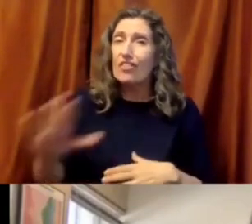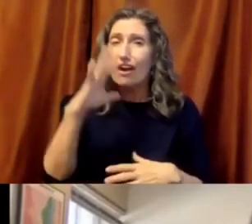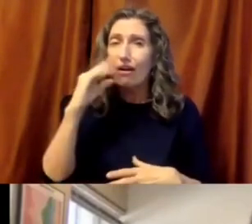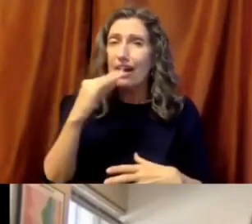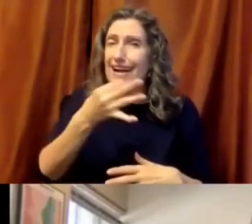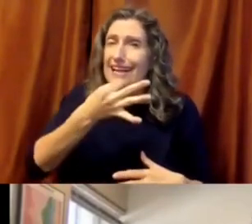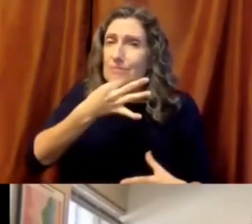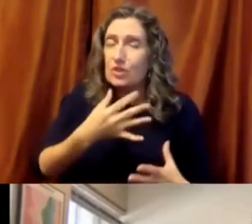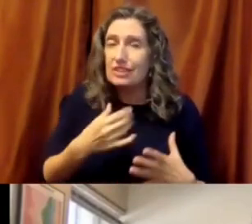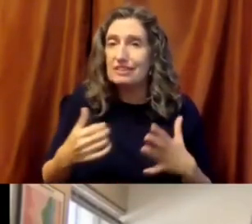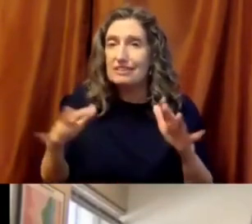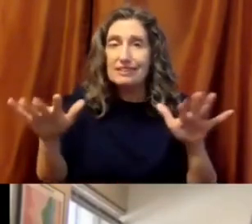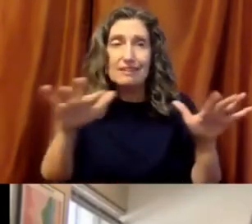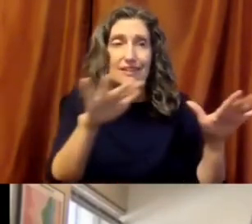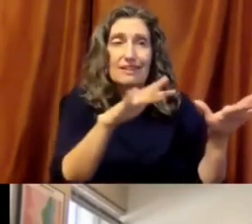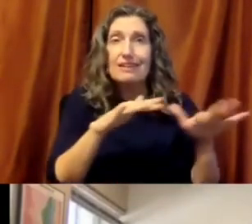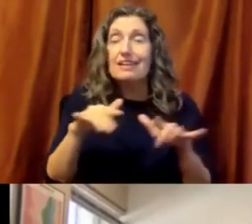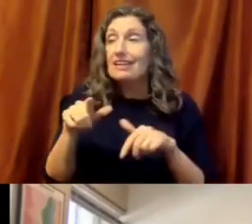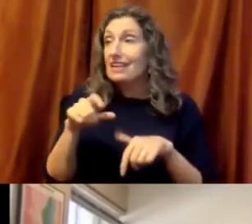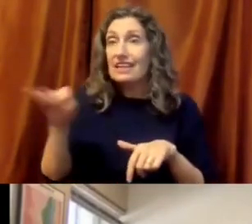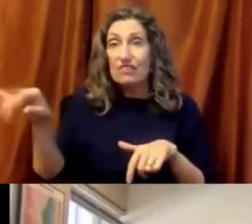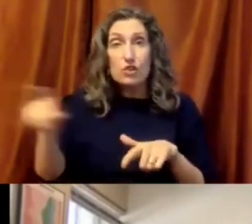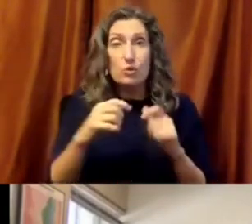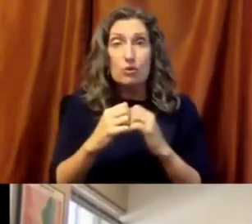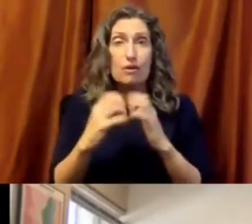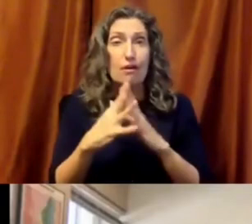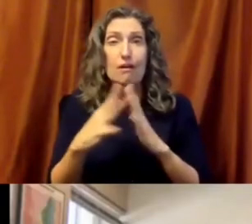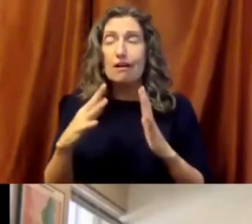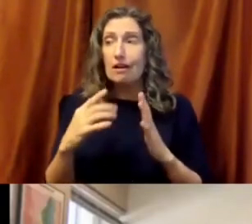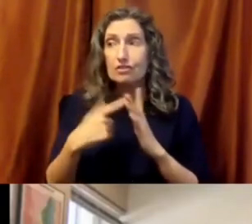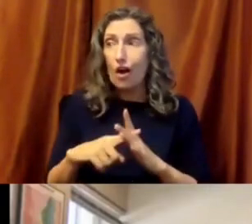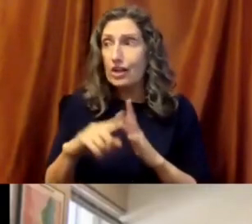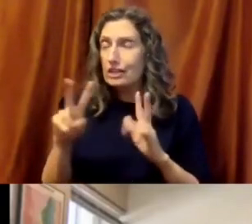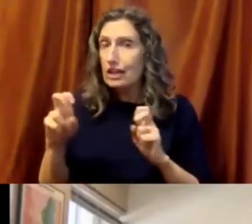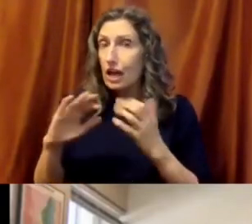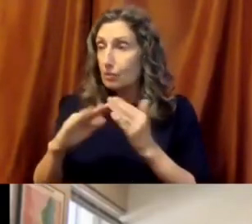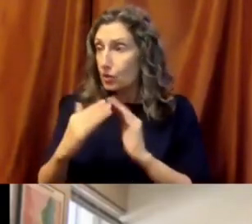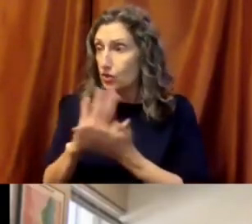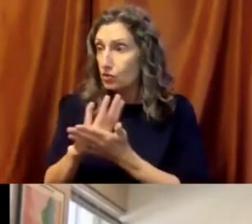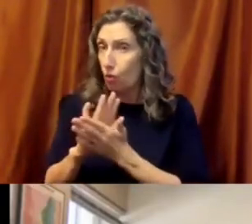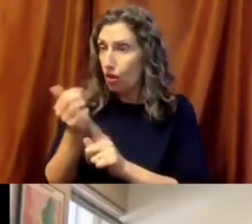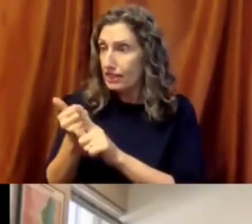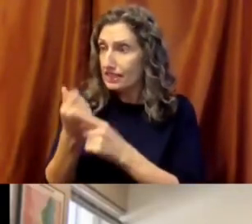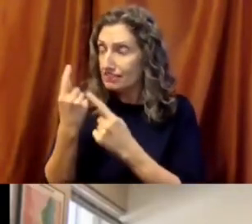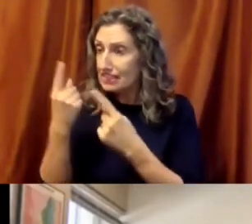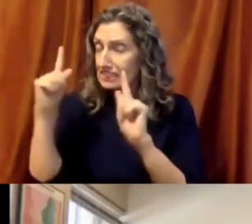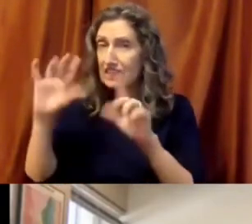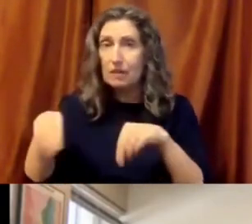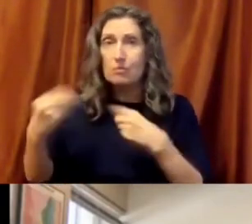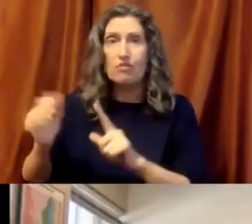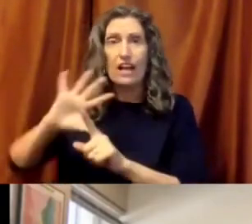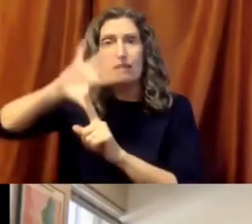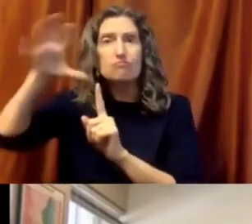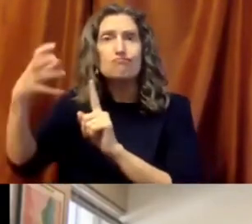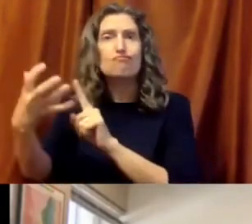other, share their expertise with each other. If you, you know, been one of those people who's helped to start a community school that is